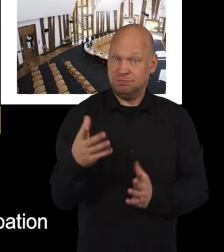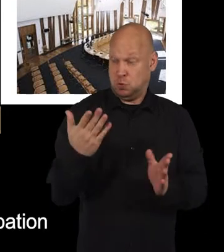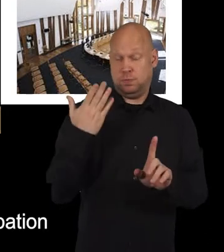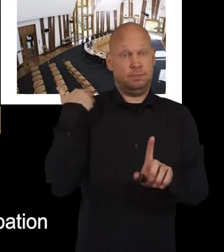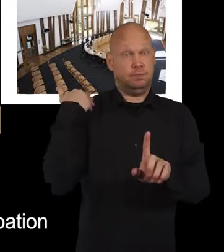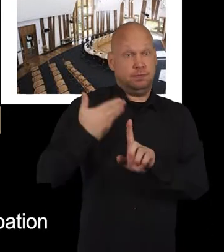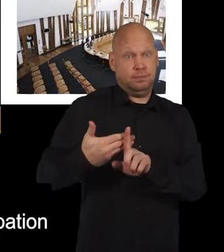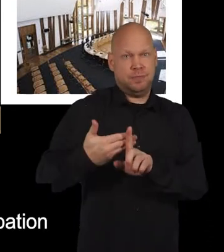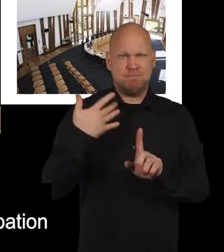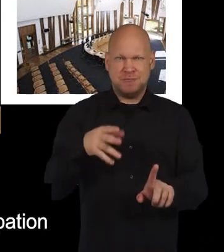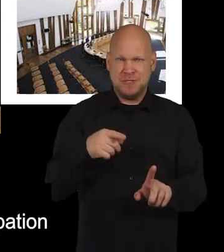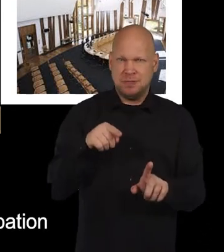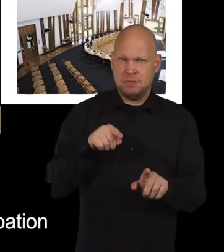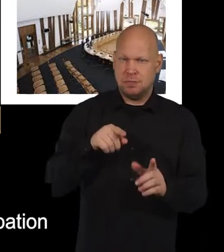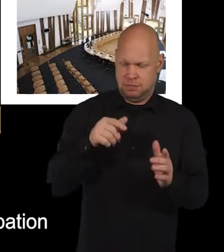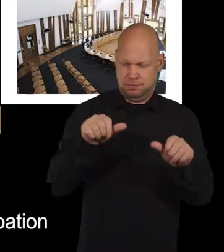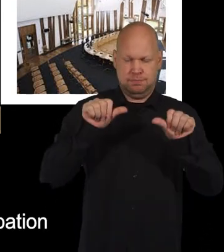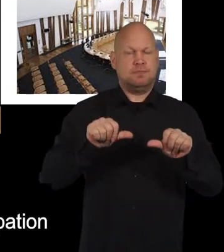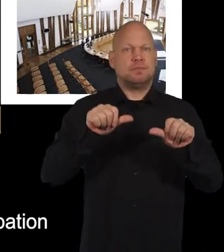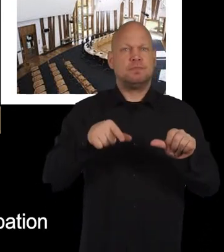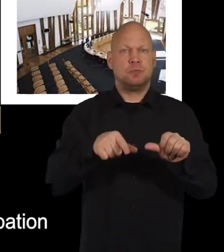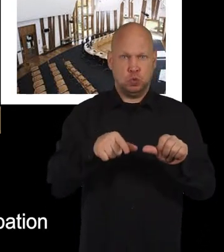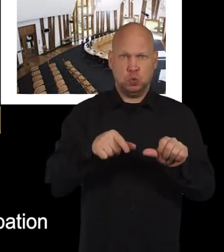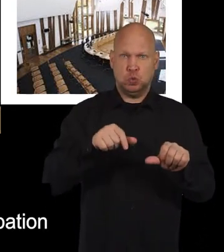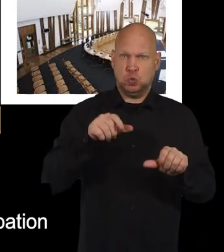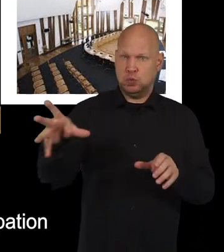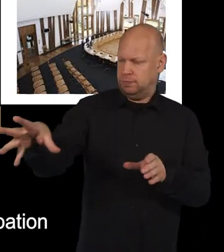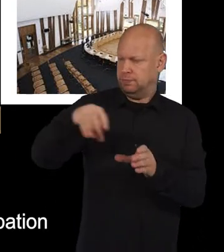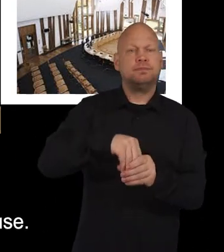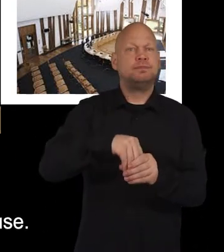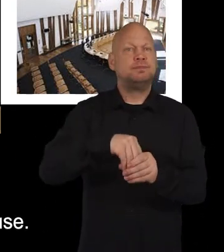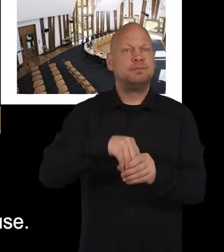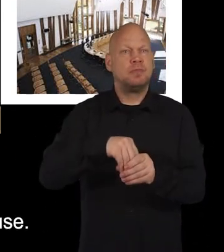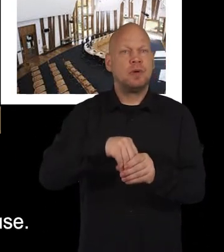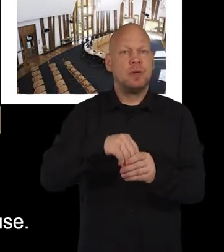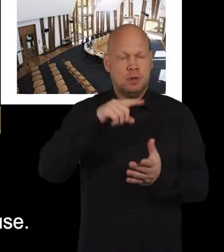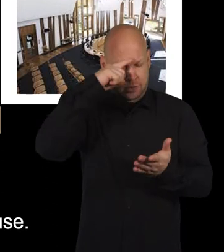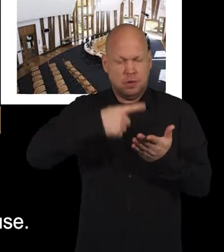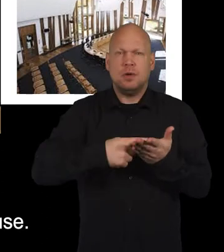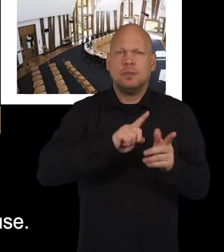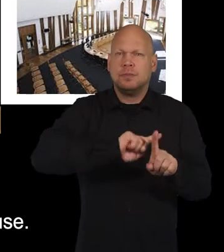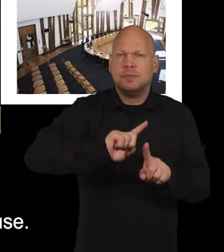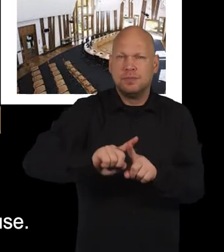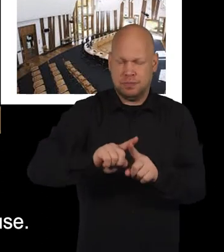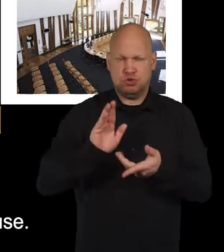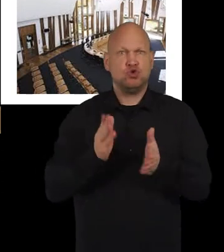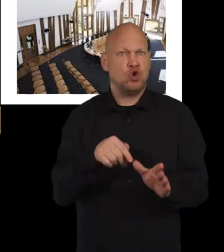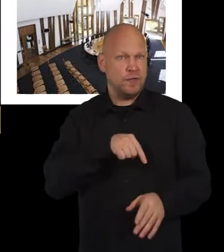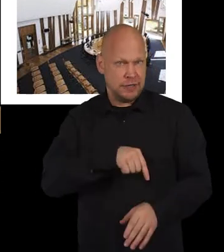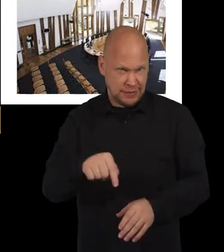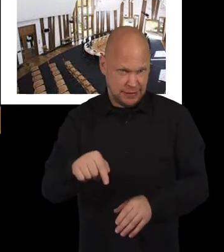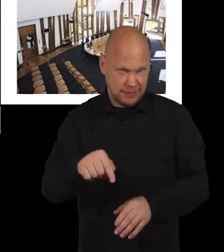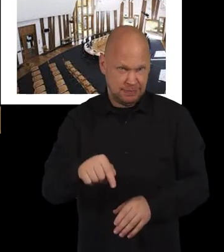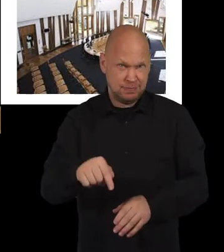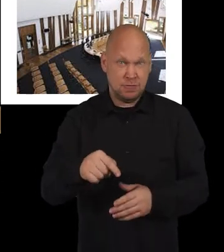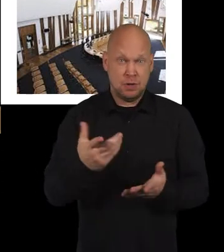So in recent years, we have also passed laws to improve participation and decision making about the services we use.